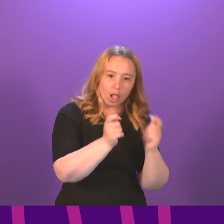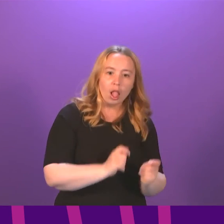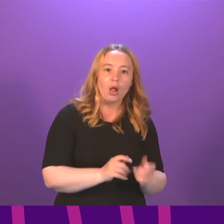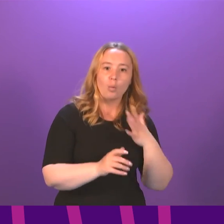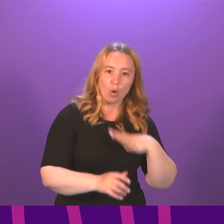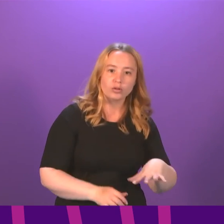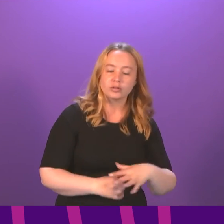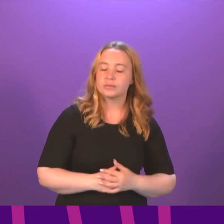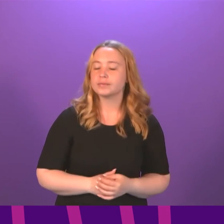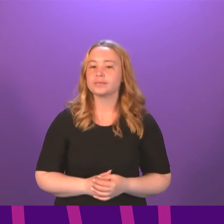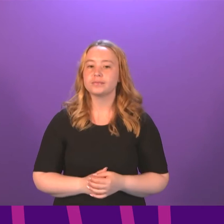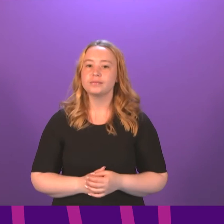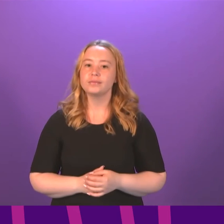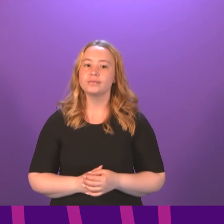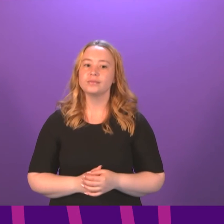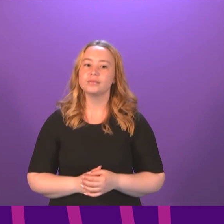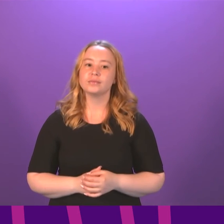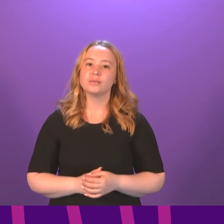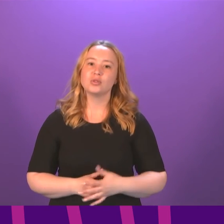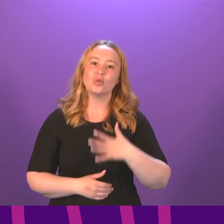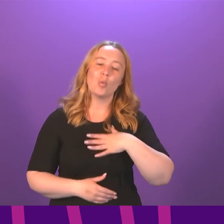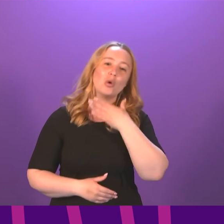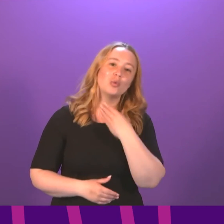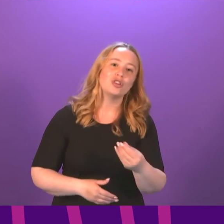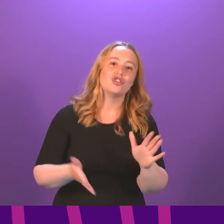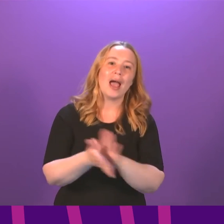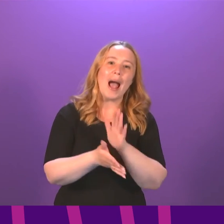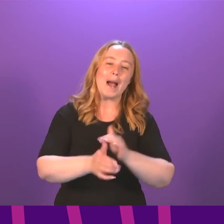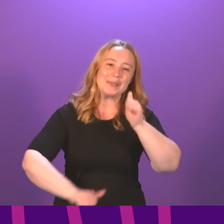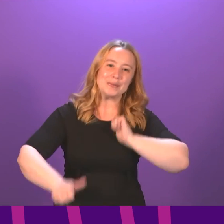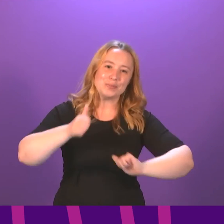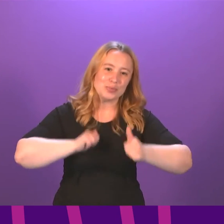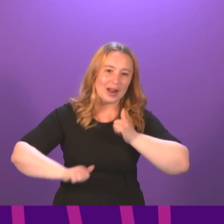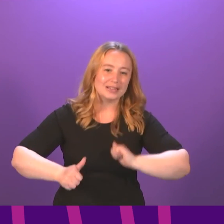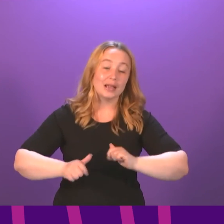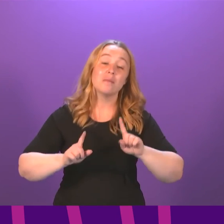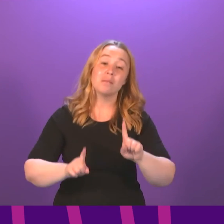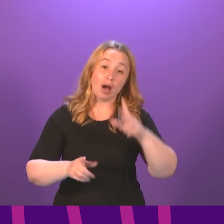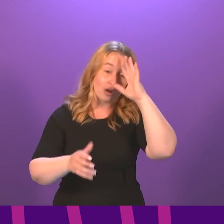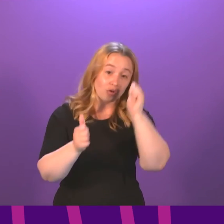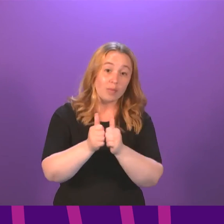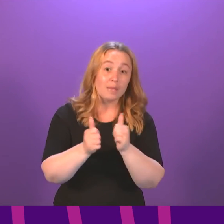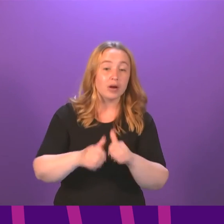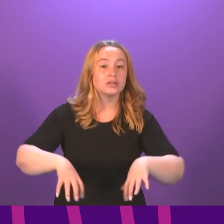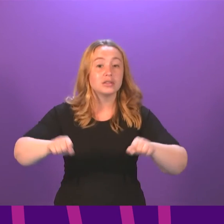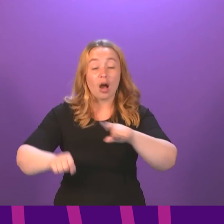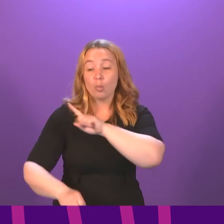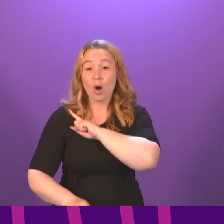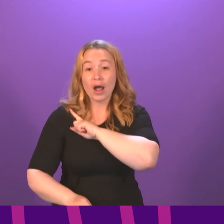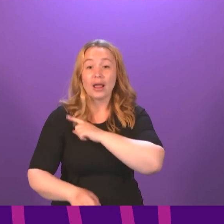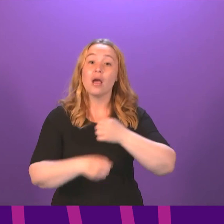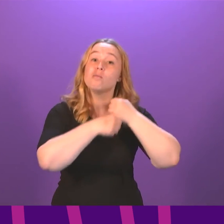answer. I would like to take this opportunity to wish everyone a happy Pride, but we should always remember that Pride started as a protest.